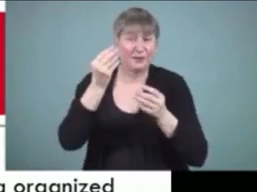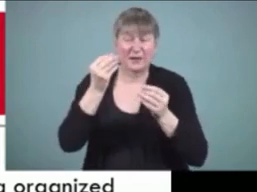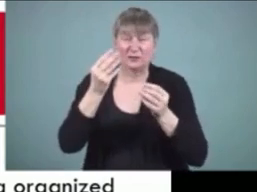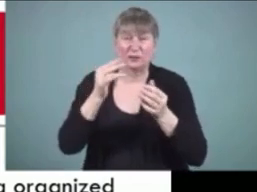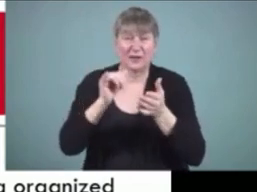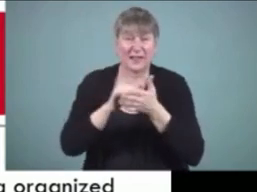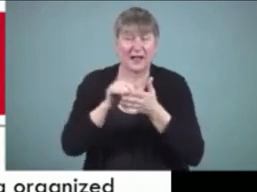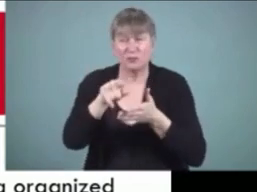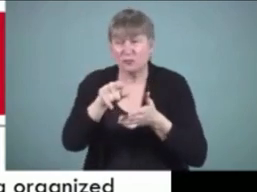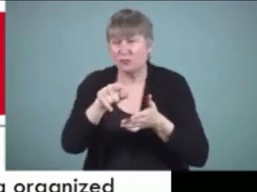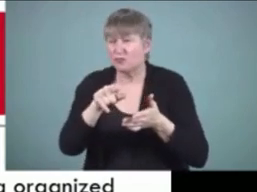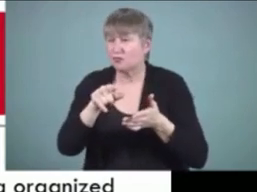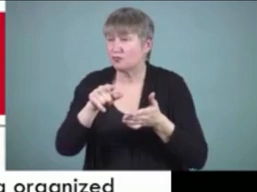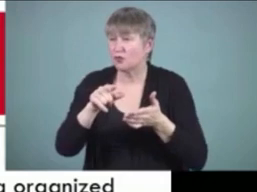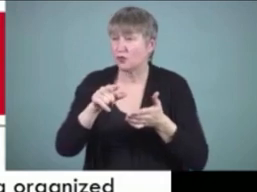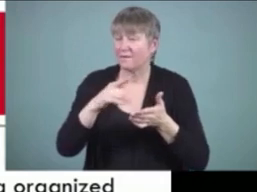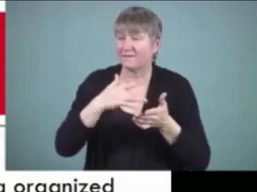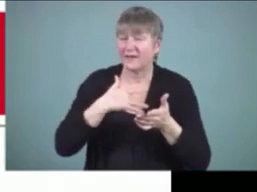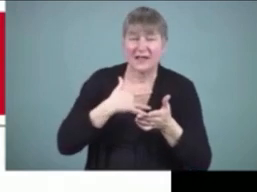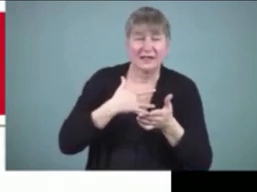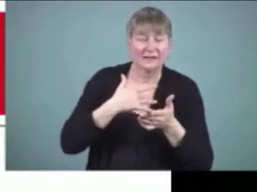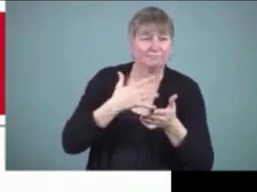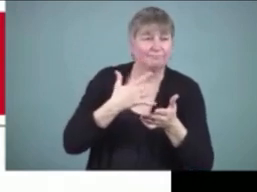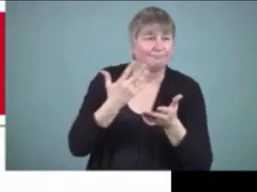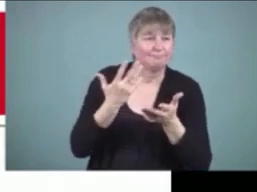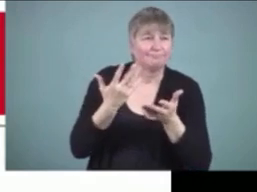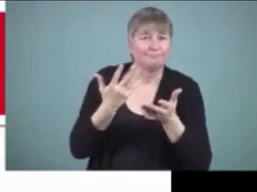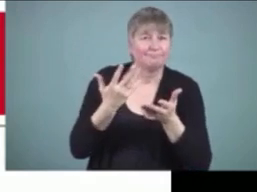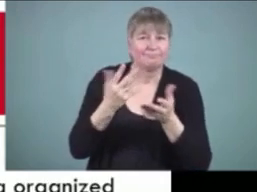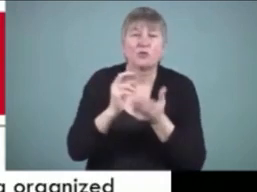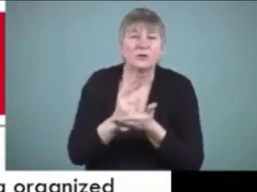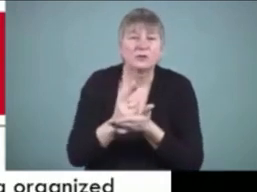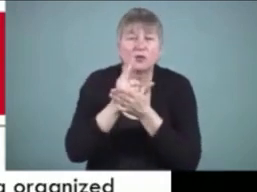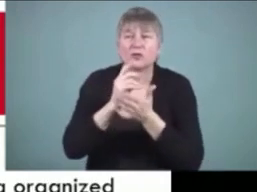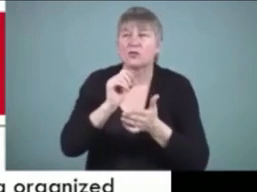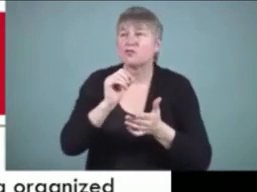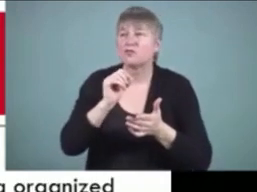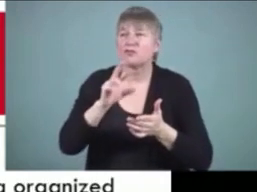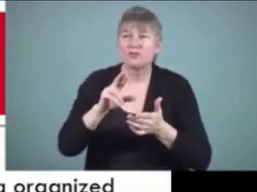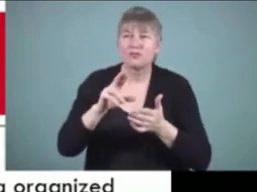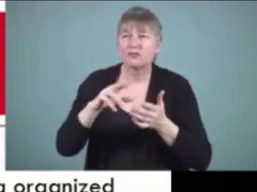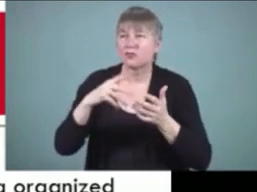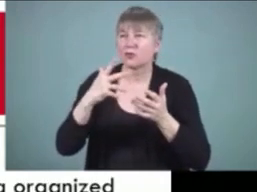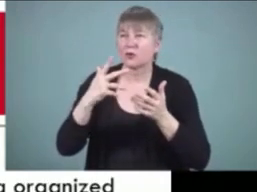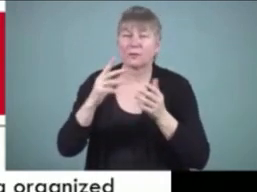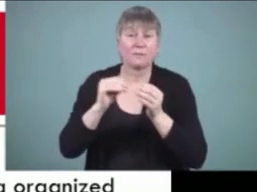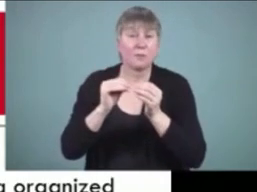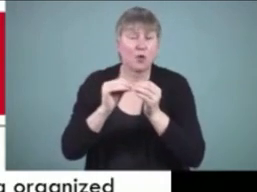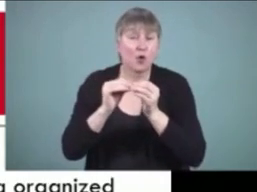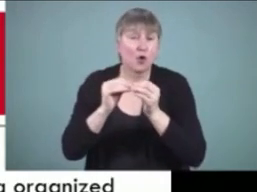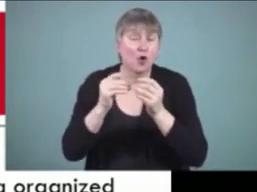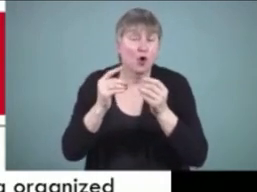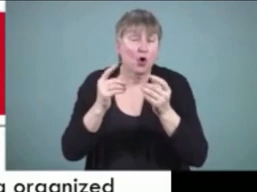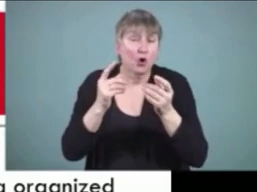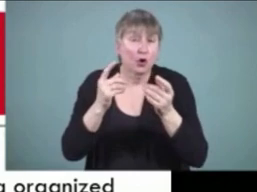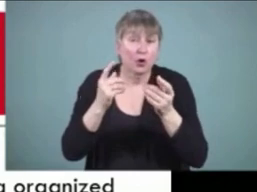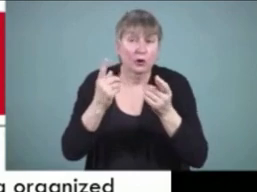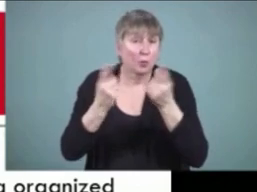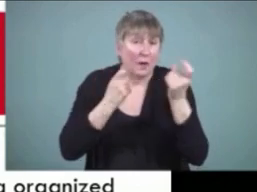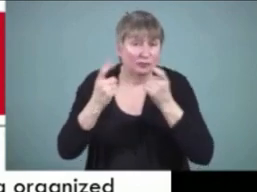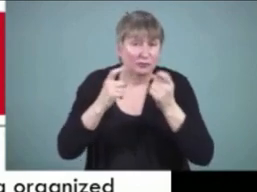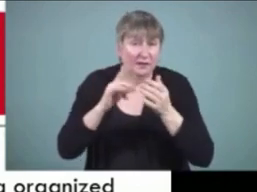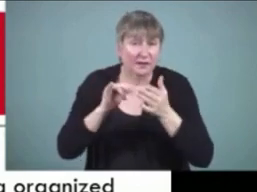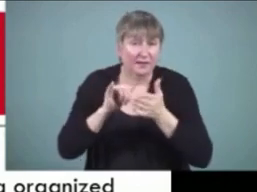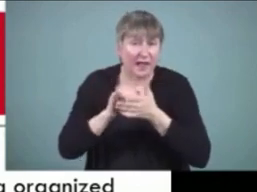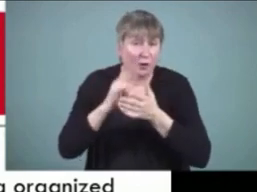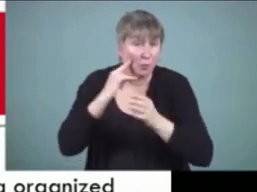any specific question or anything that wasn't clear you want to send those to me via email i'm happy to do a written answer not a problem